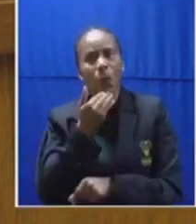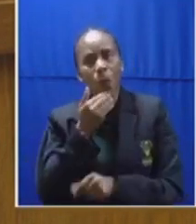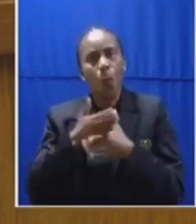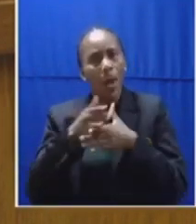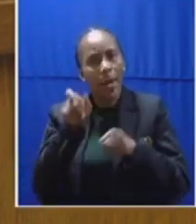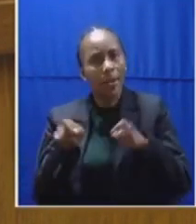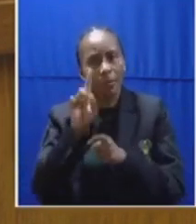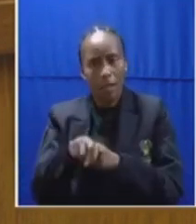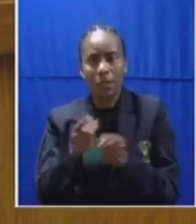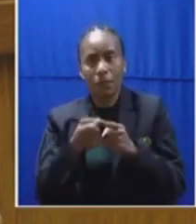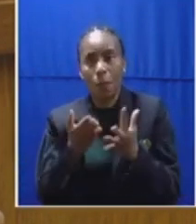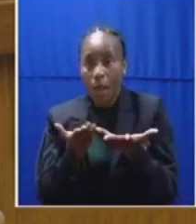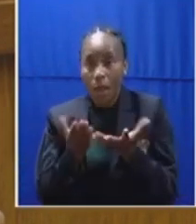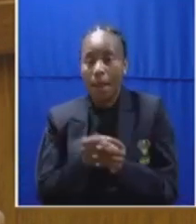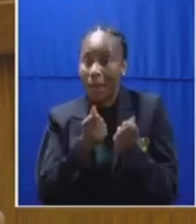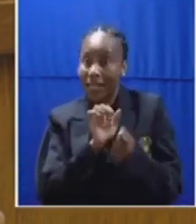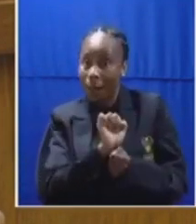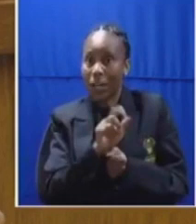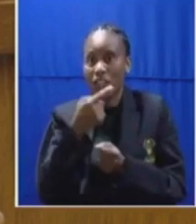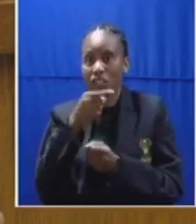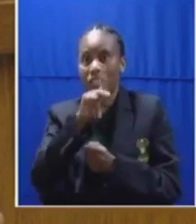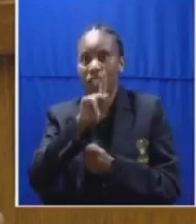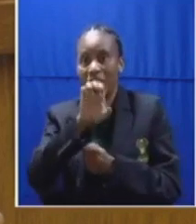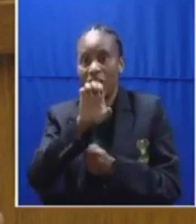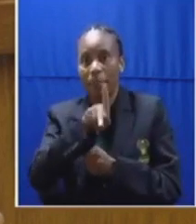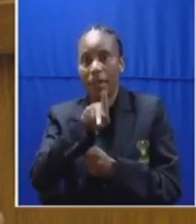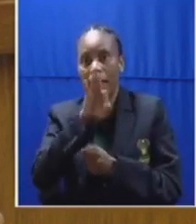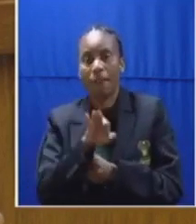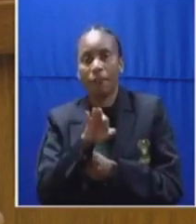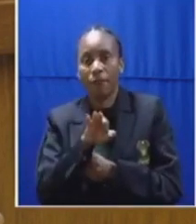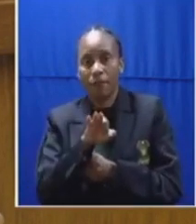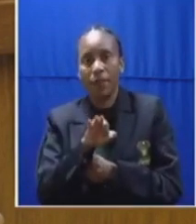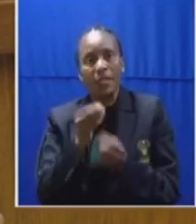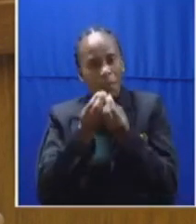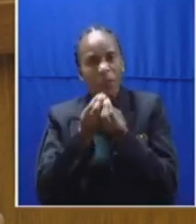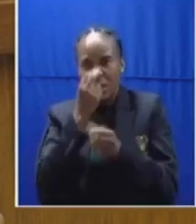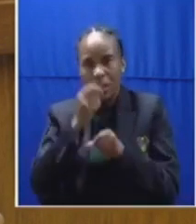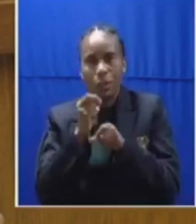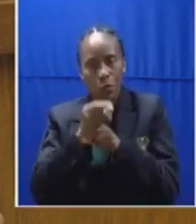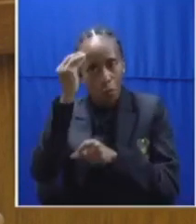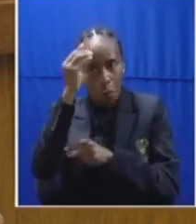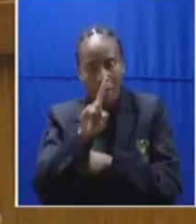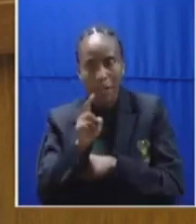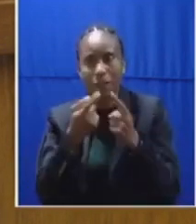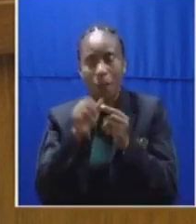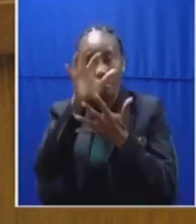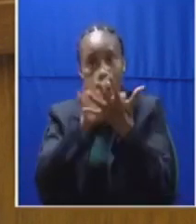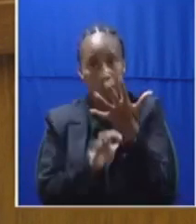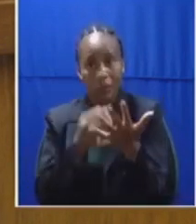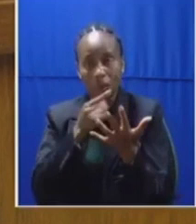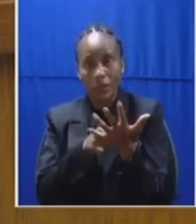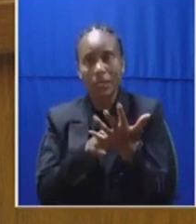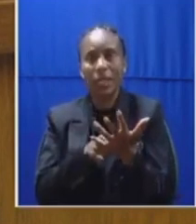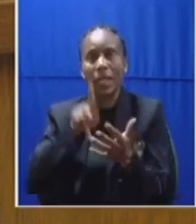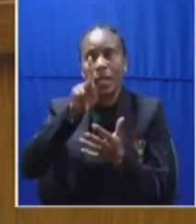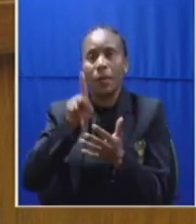GEPF. One of the misconceptions which we must disabuse ourselves of is from the narrative that we want to paint the PIC